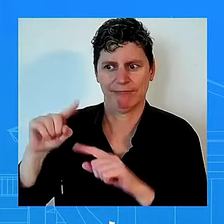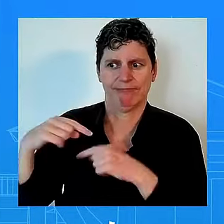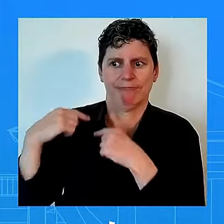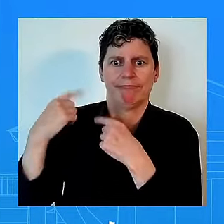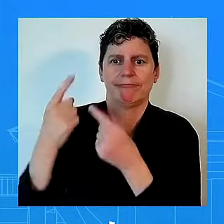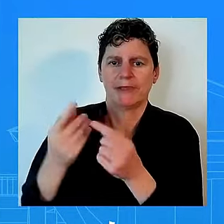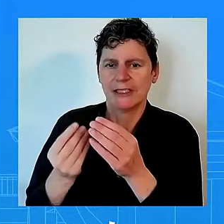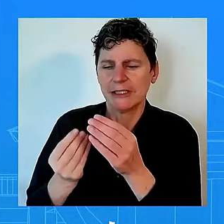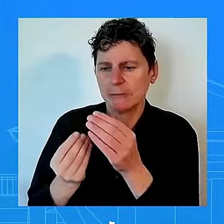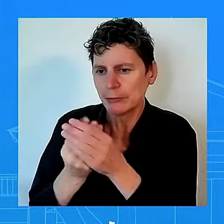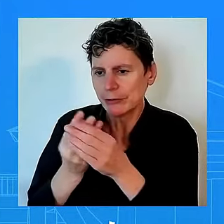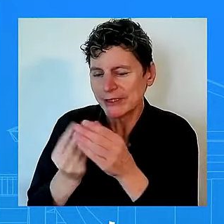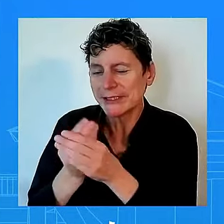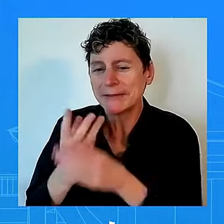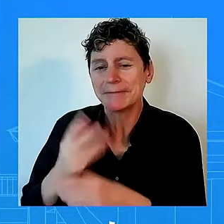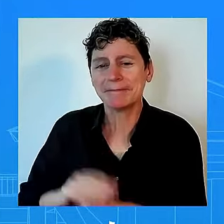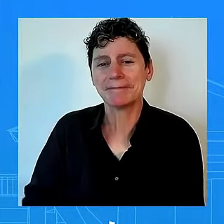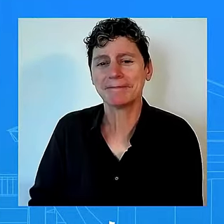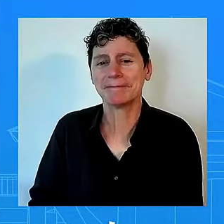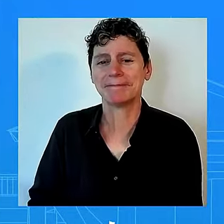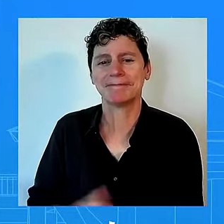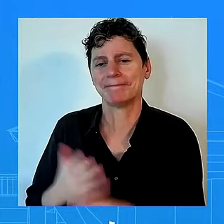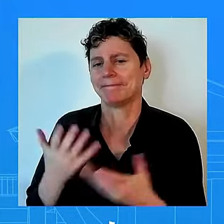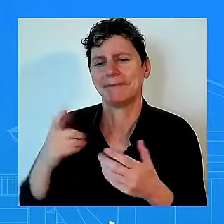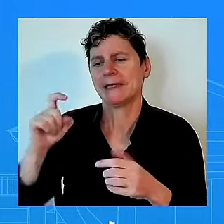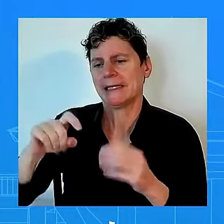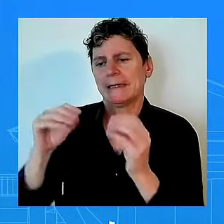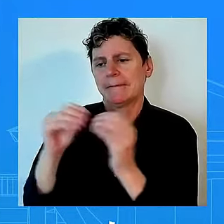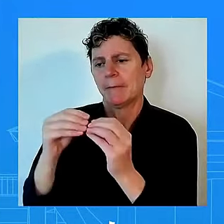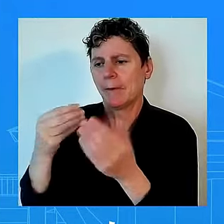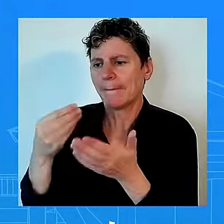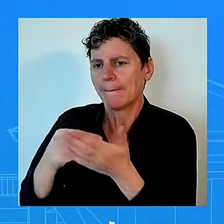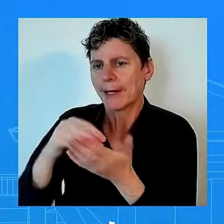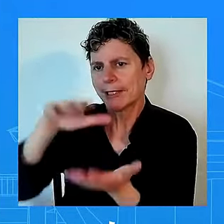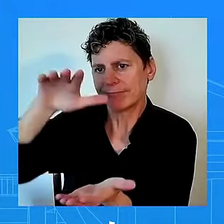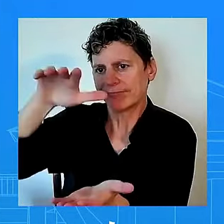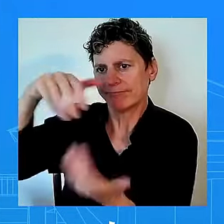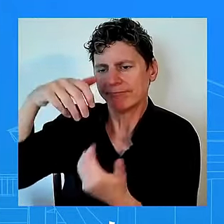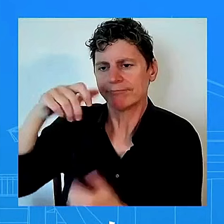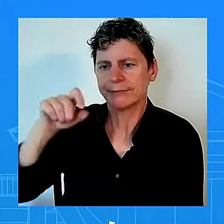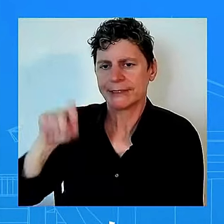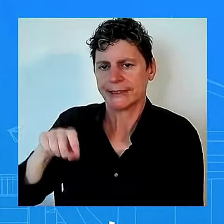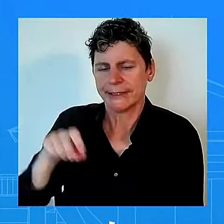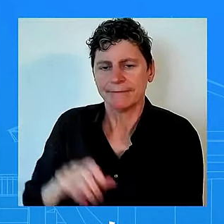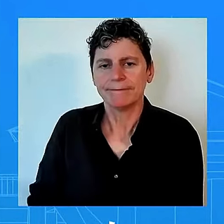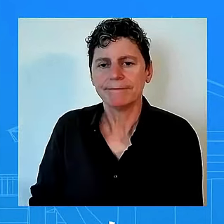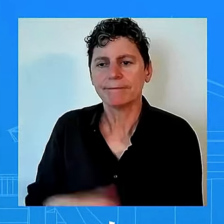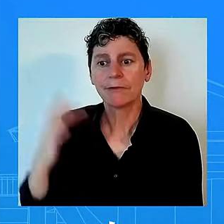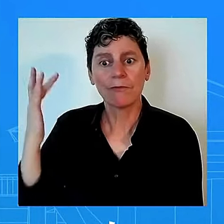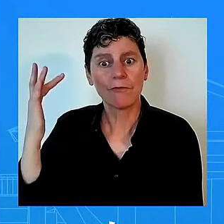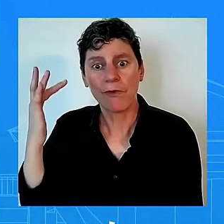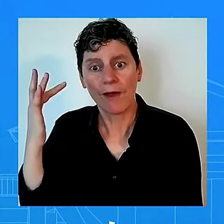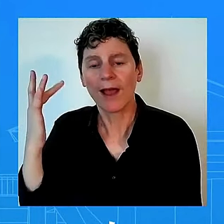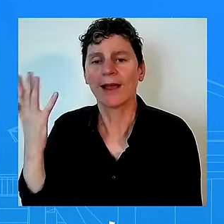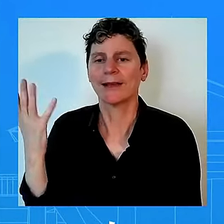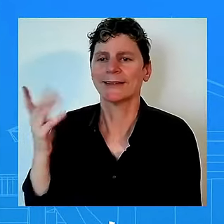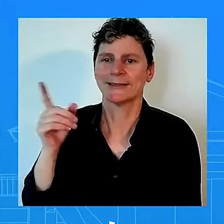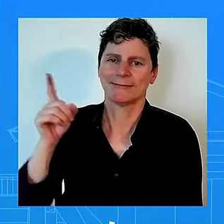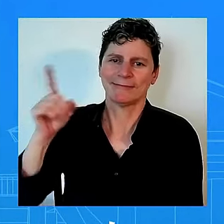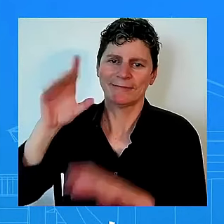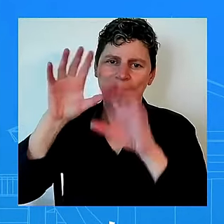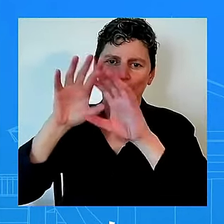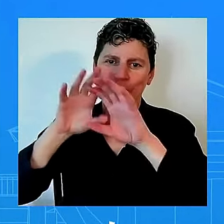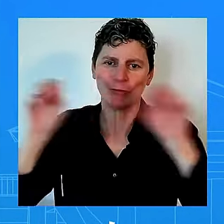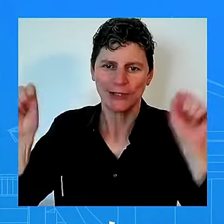is why the president and his team got together with republicans and democrats in the senate to come up with this border deal